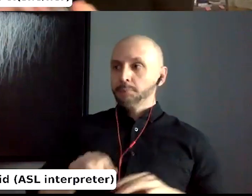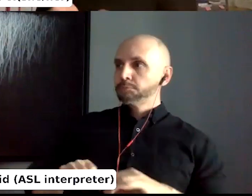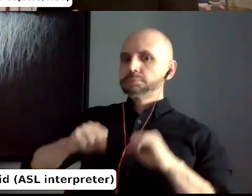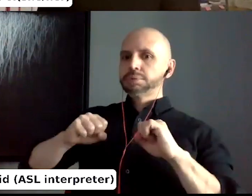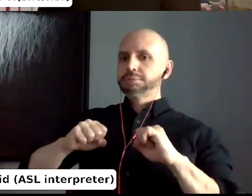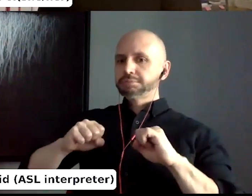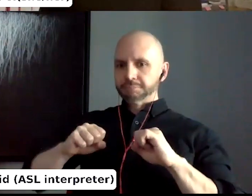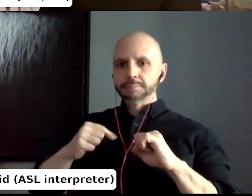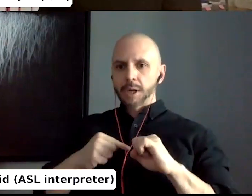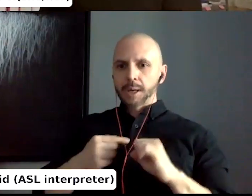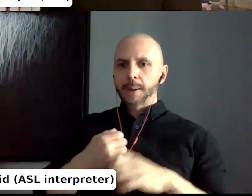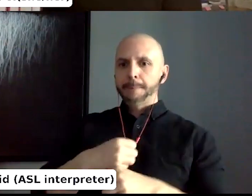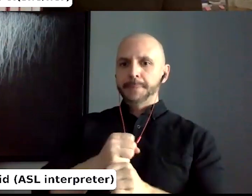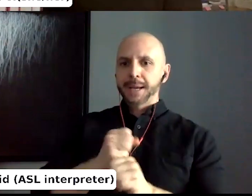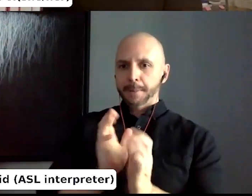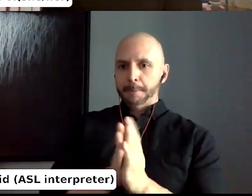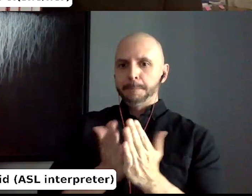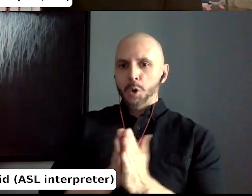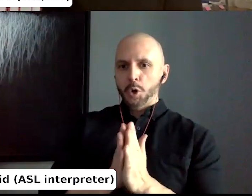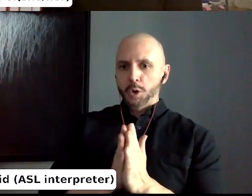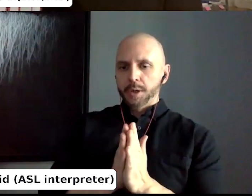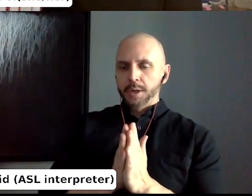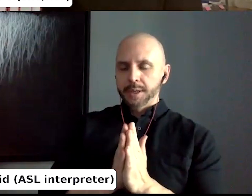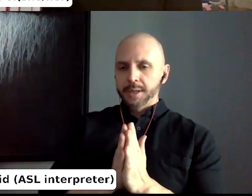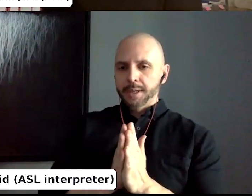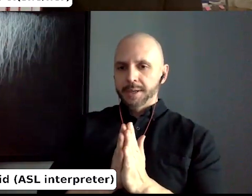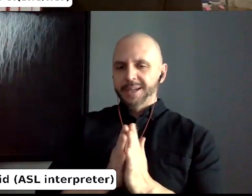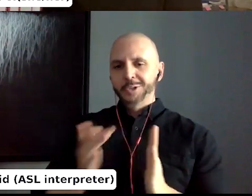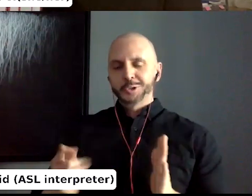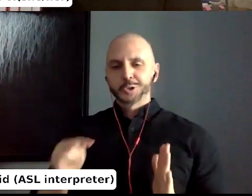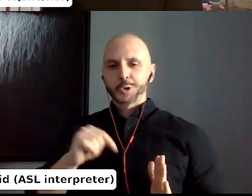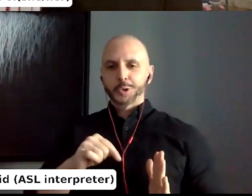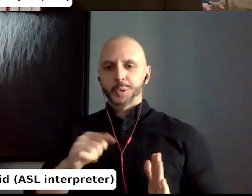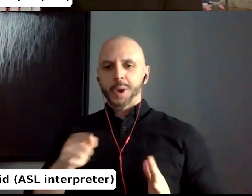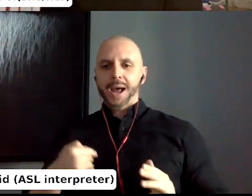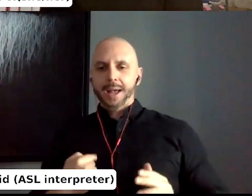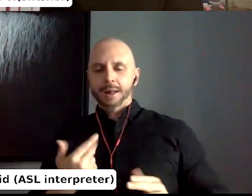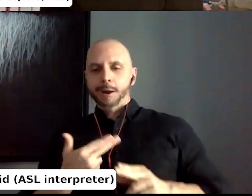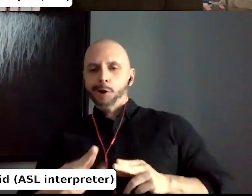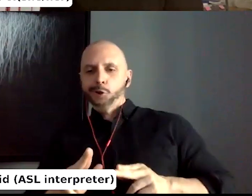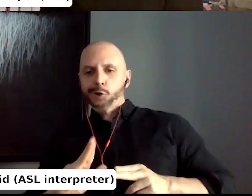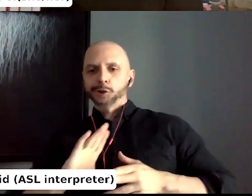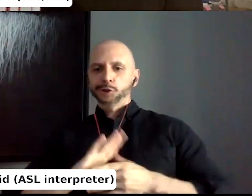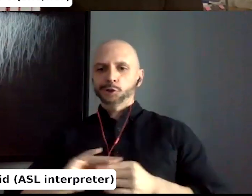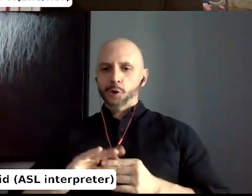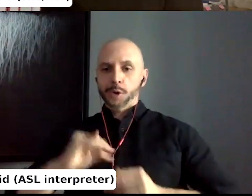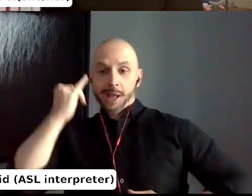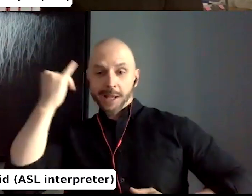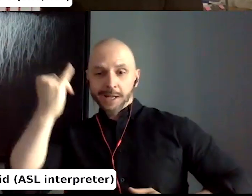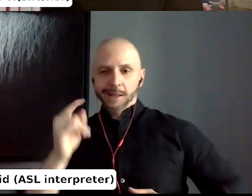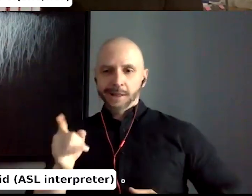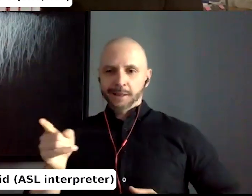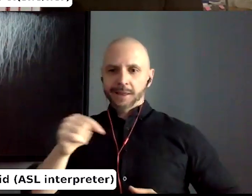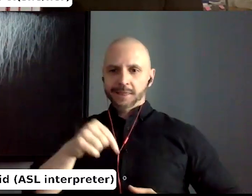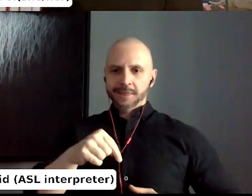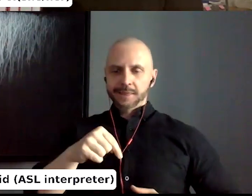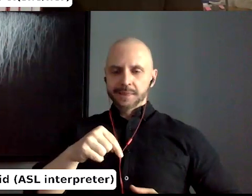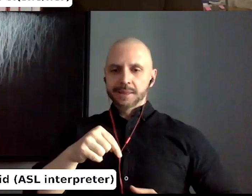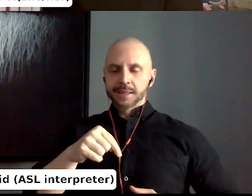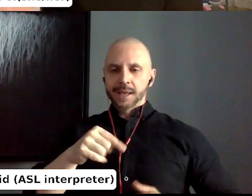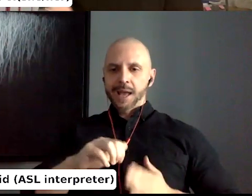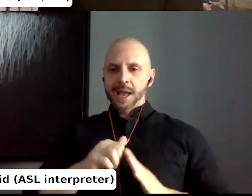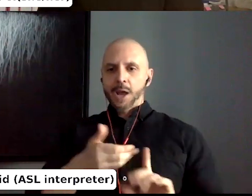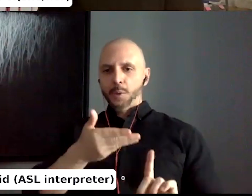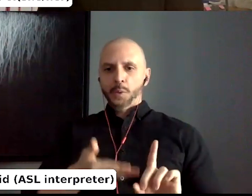it ended up being a very, uh, almost satirical short story about this team going wild, making paper.